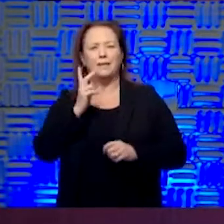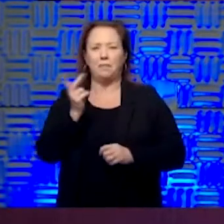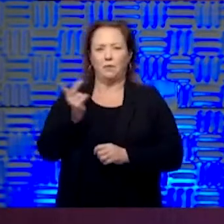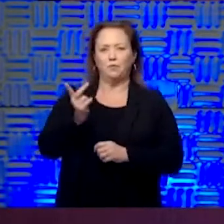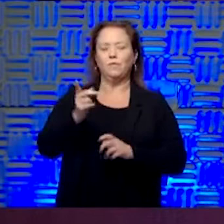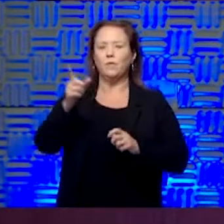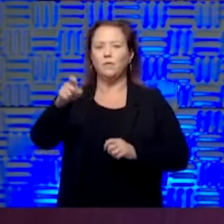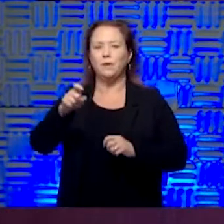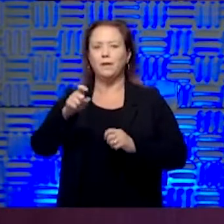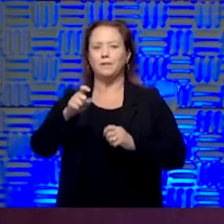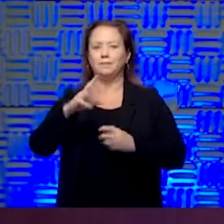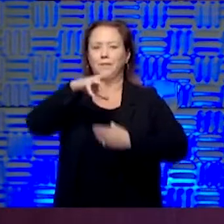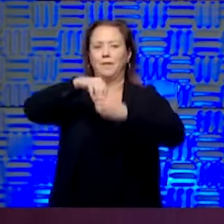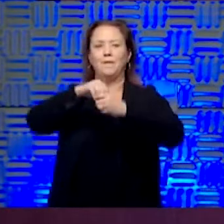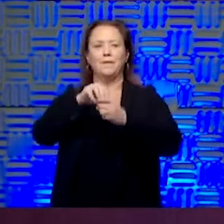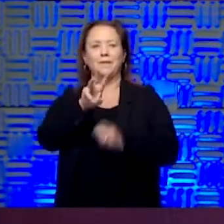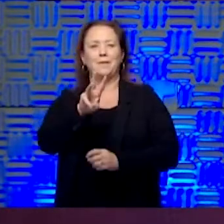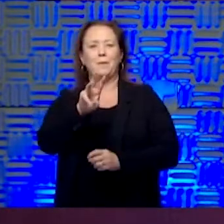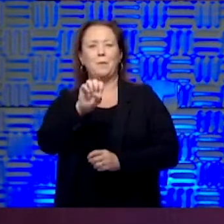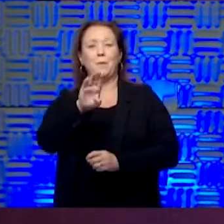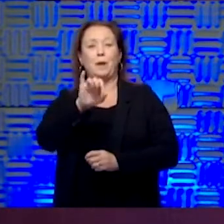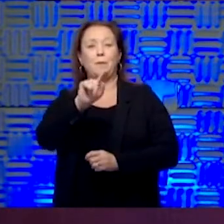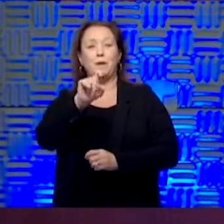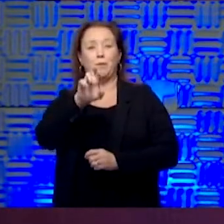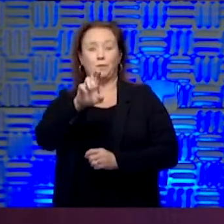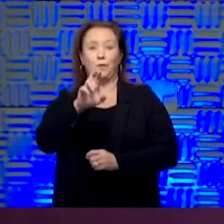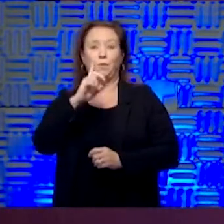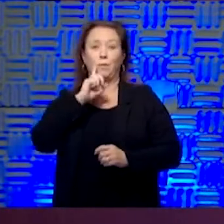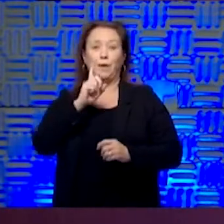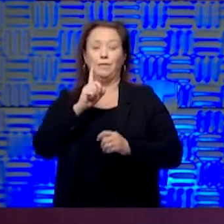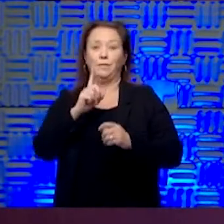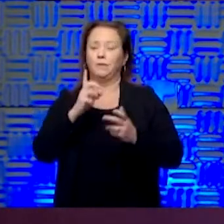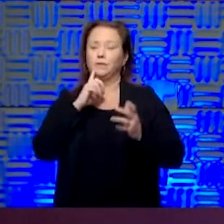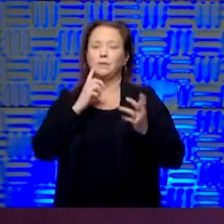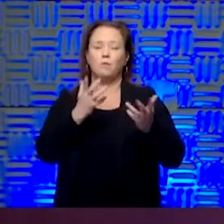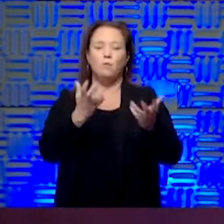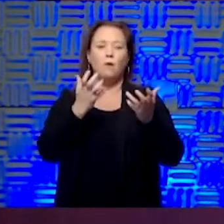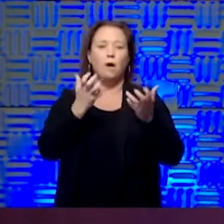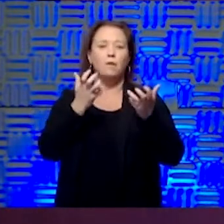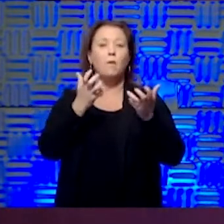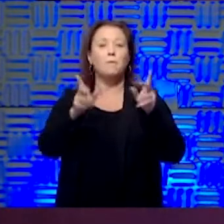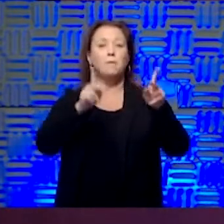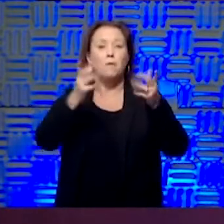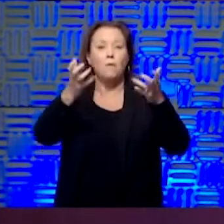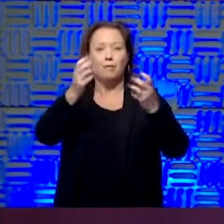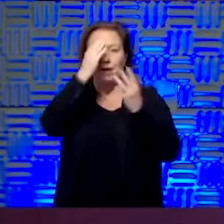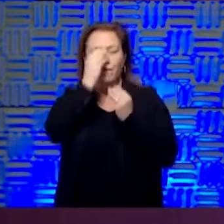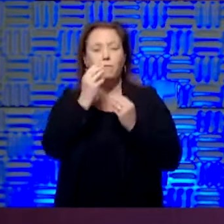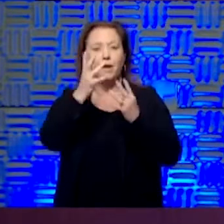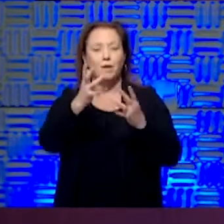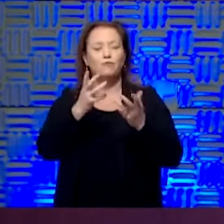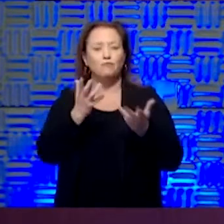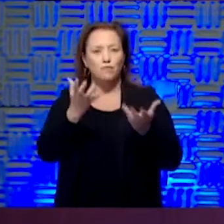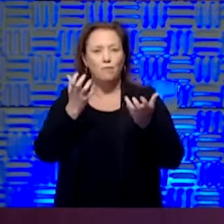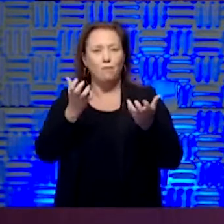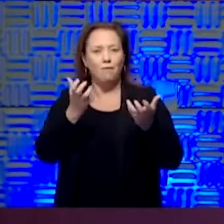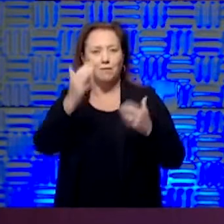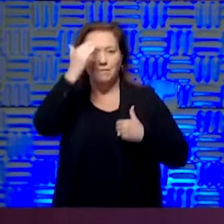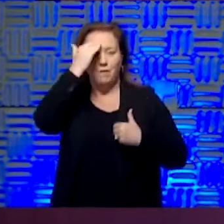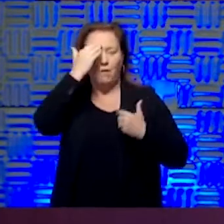Hawkinson have been part of webinars the last couple weeks. We've broken two webinar systems because there's such a desire for information and a hunger for